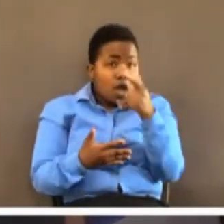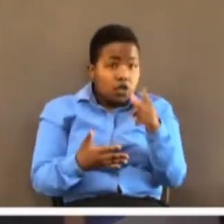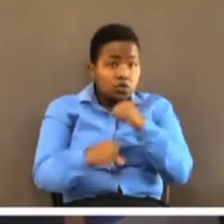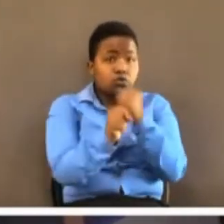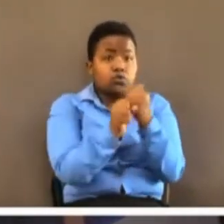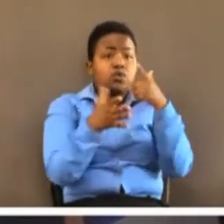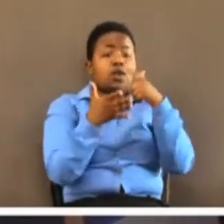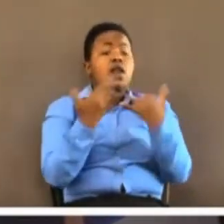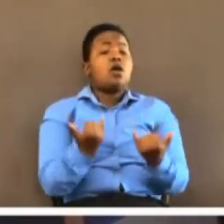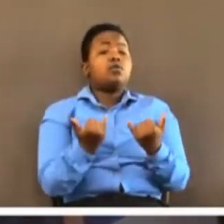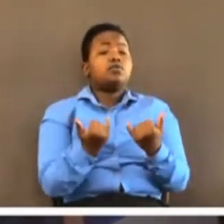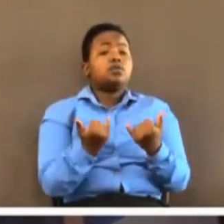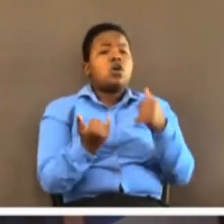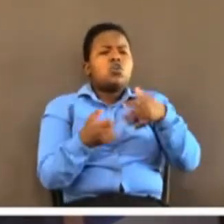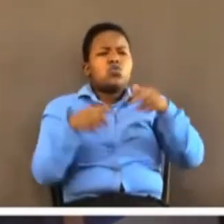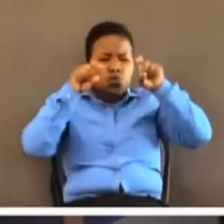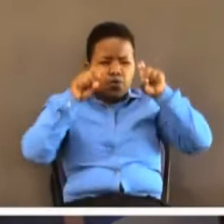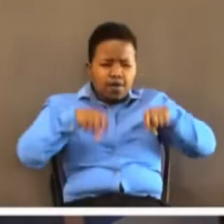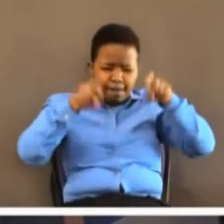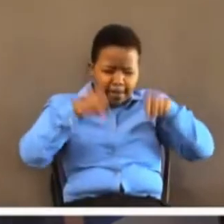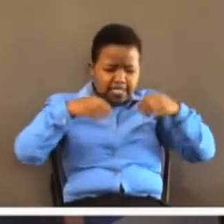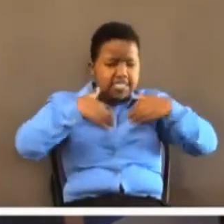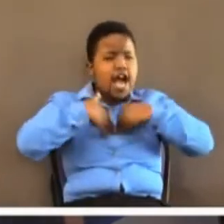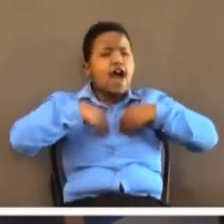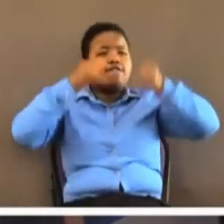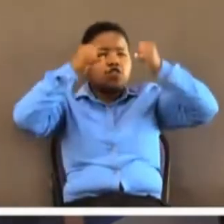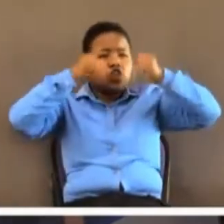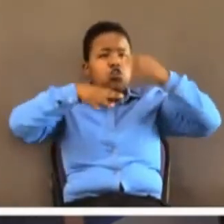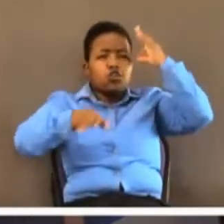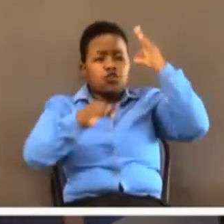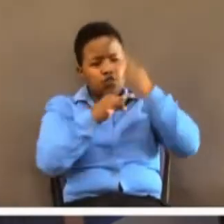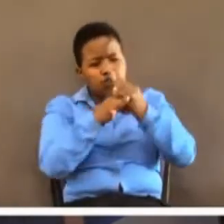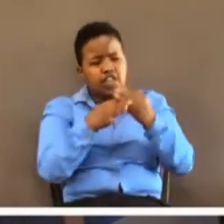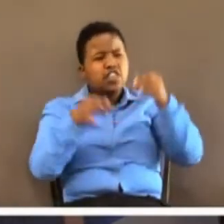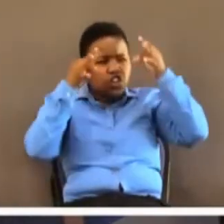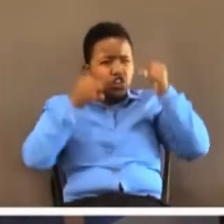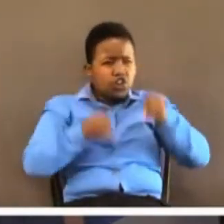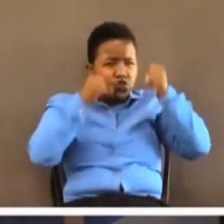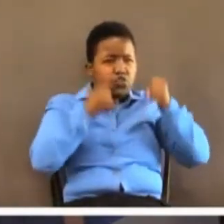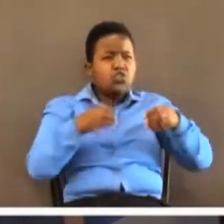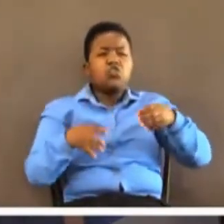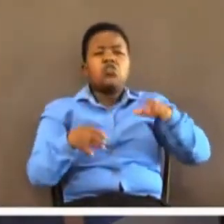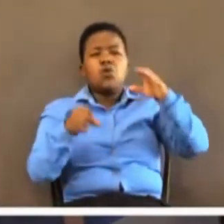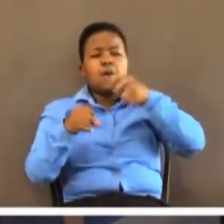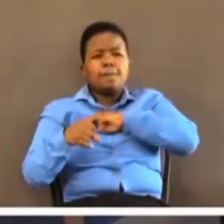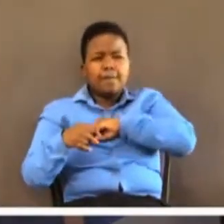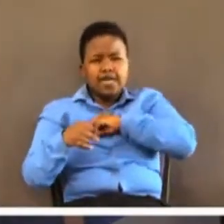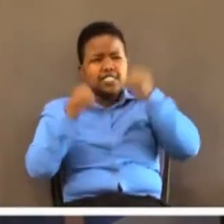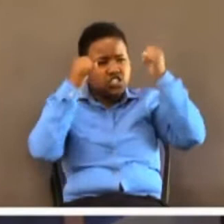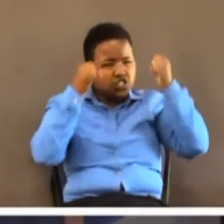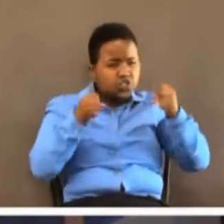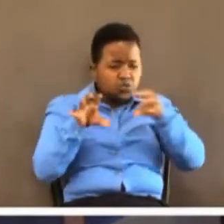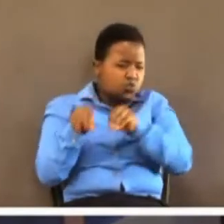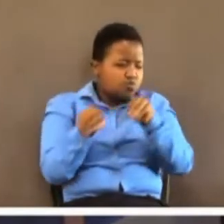You need a new faith, friend. A new vision of what God can do. You need to move in a new zone